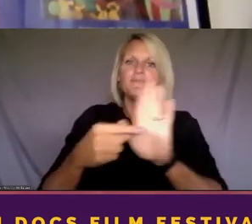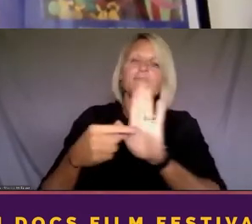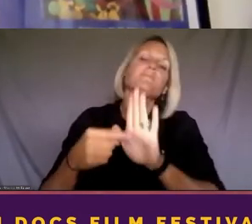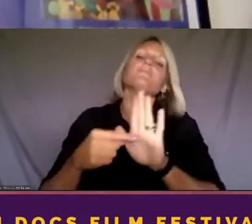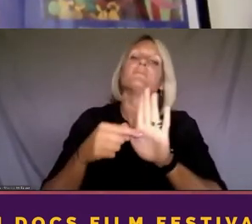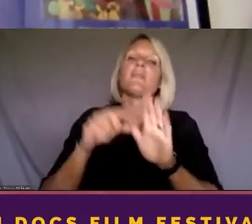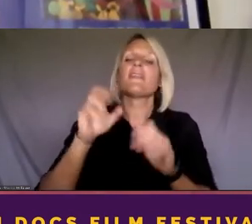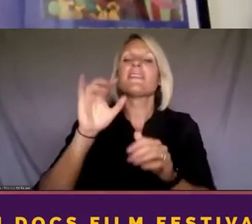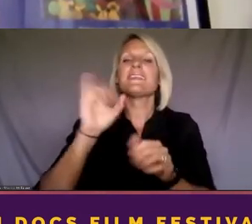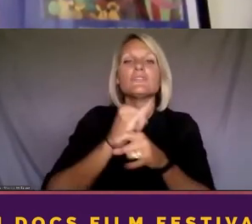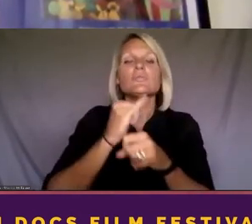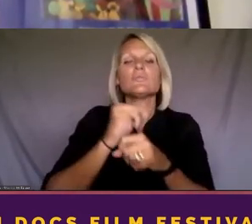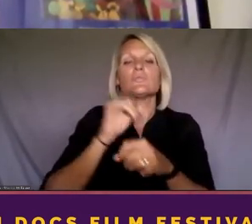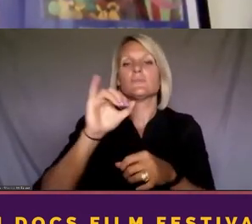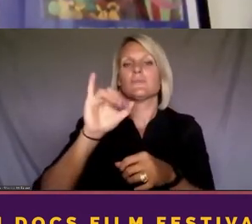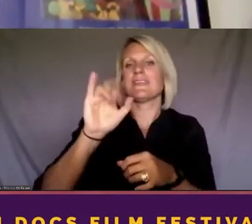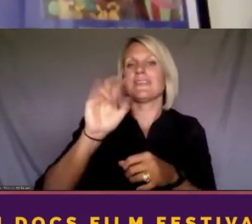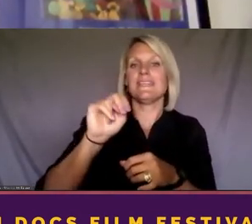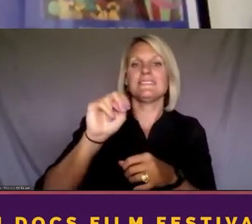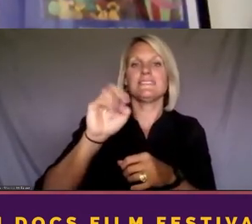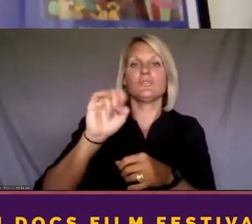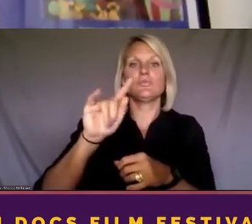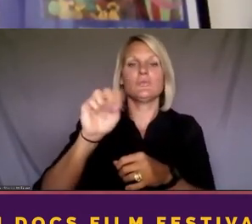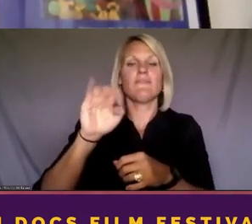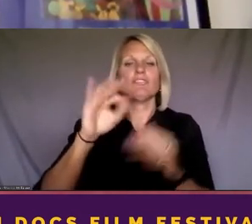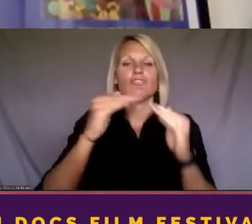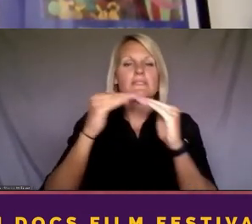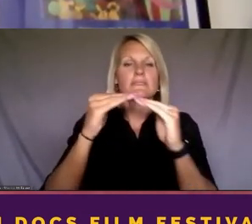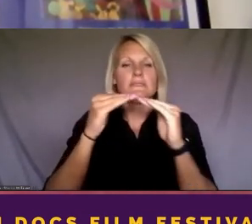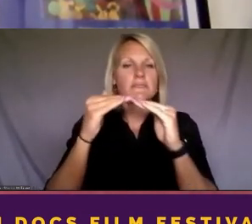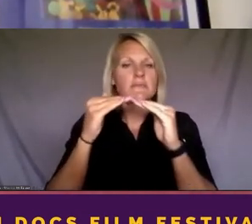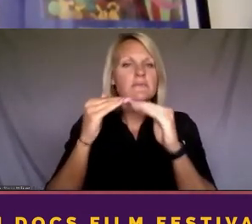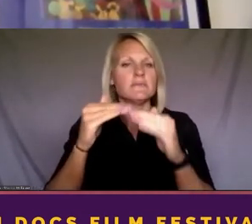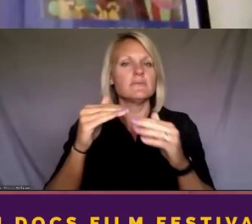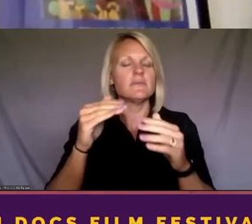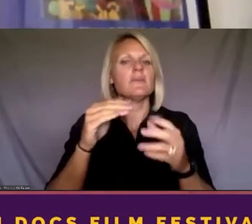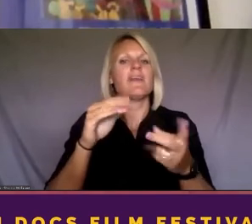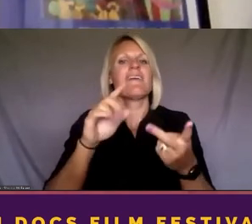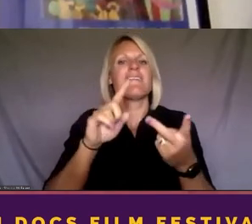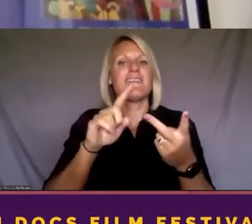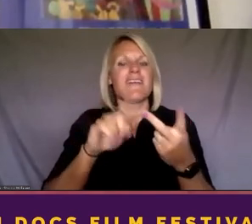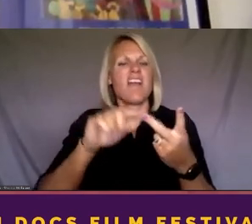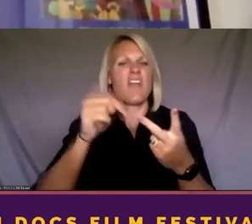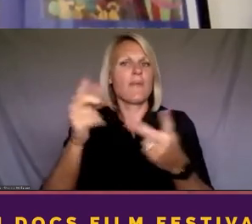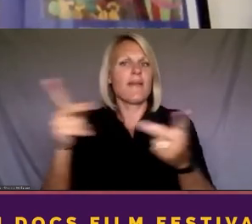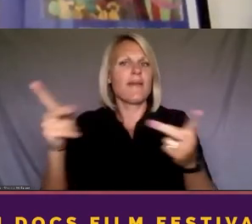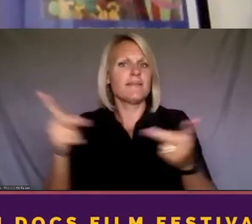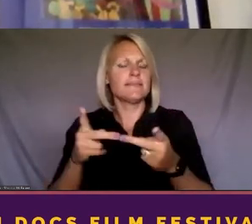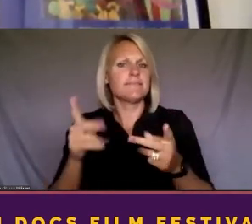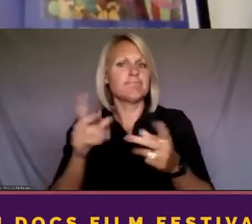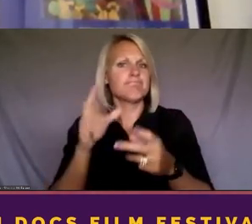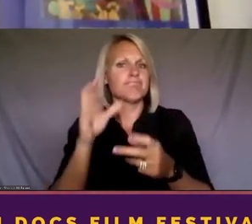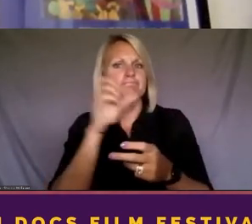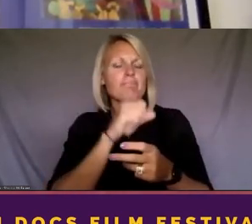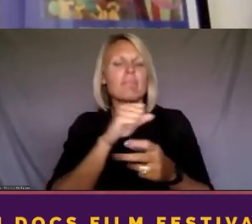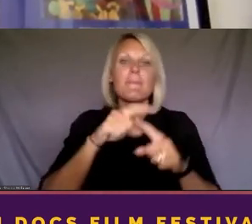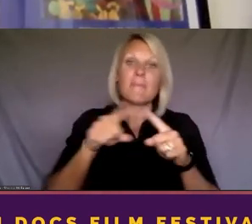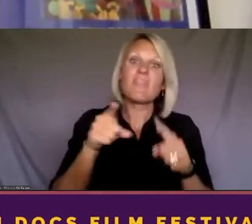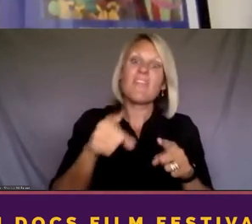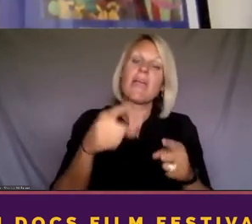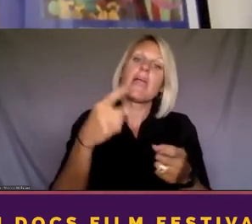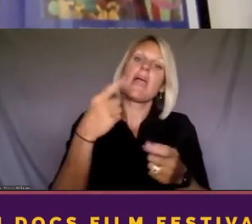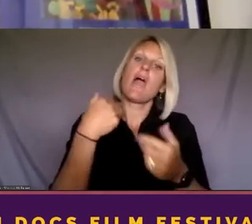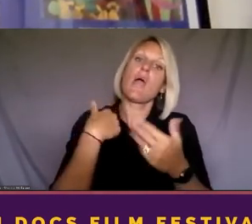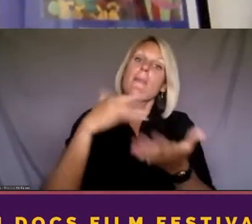and at Fair and Just Prosecution. But we're continuing to talk to folks. We're actually in the middle of putting